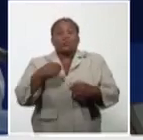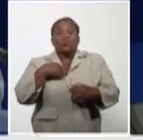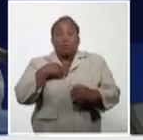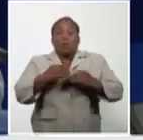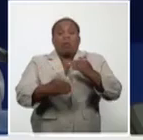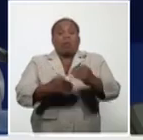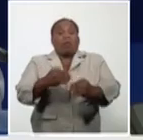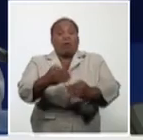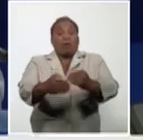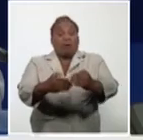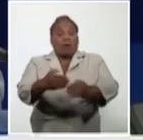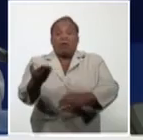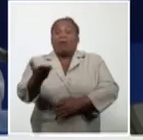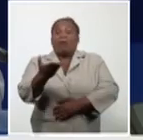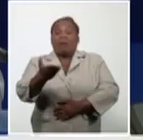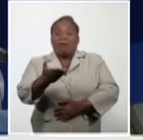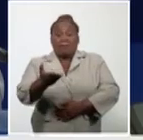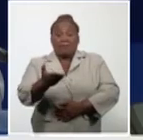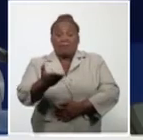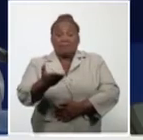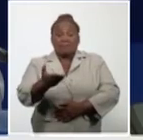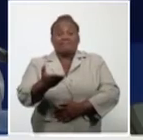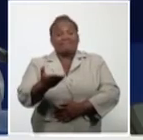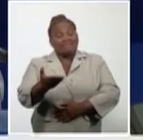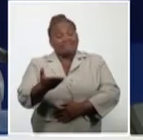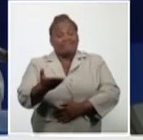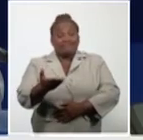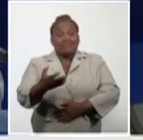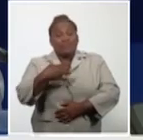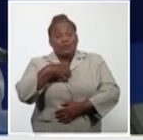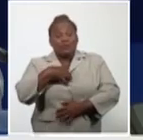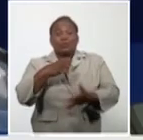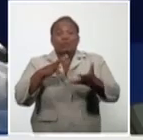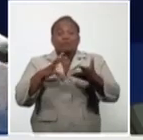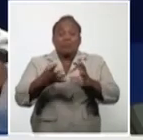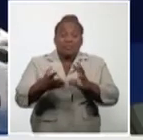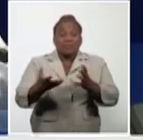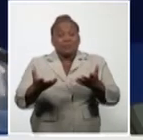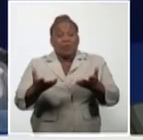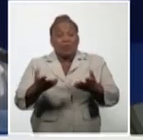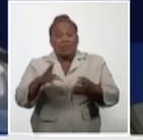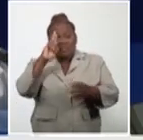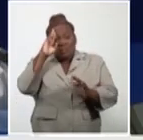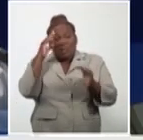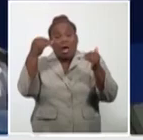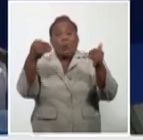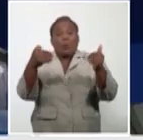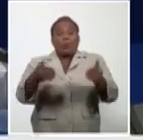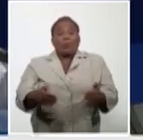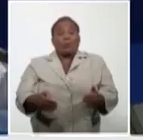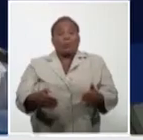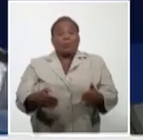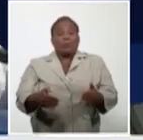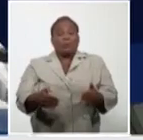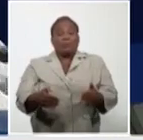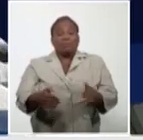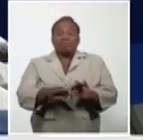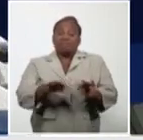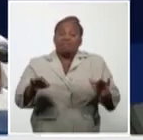rapid evolution and complications that led to his death yesterday.